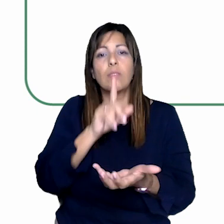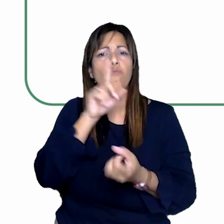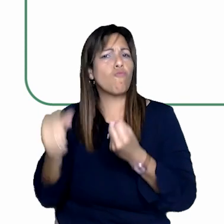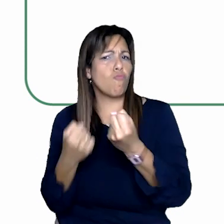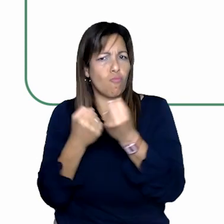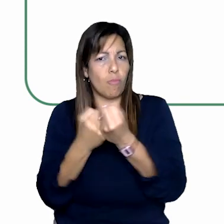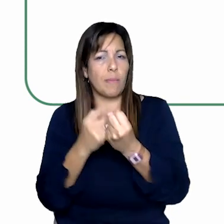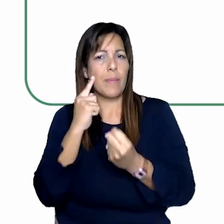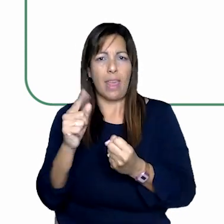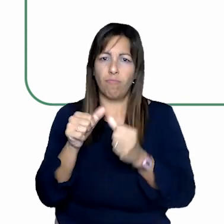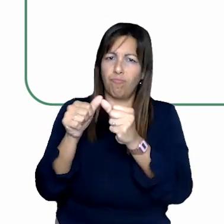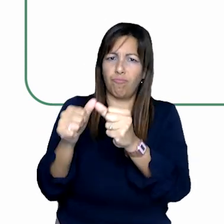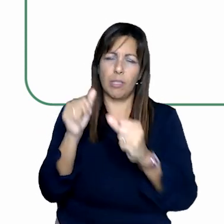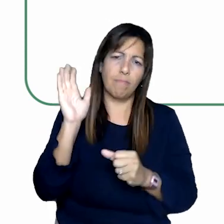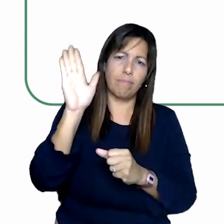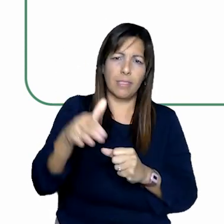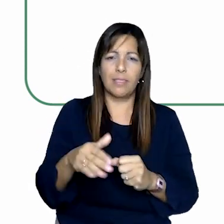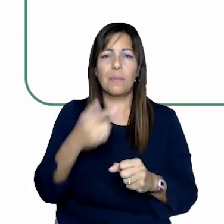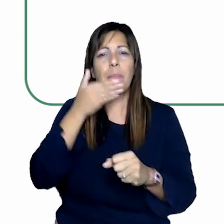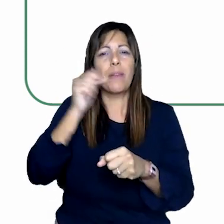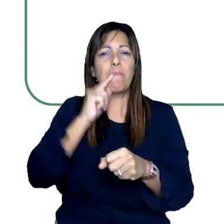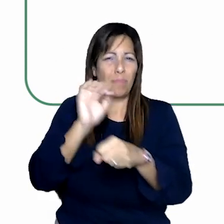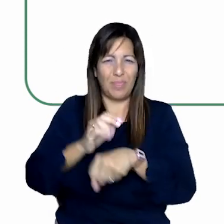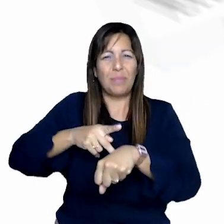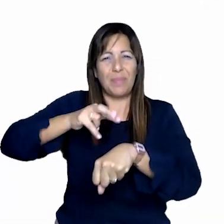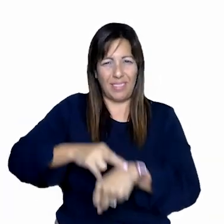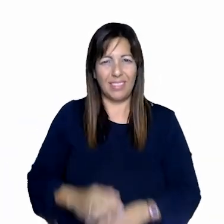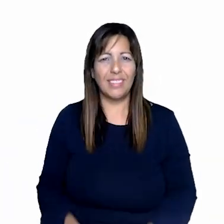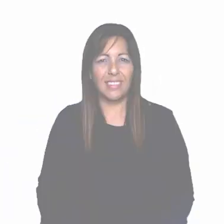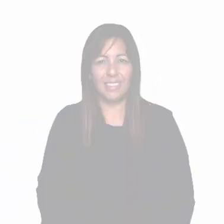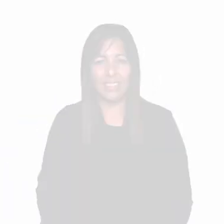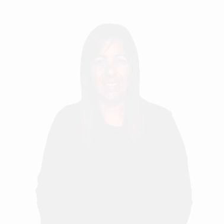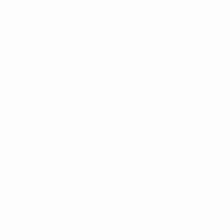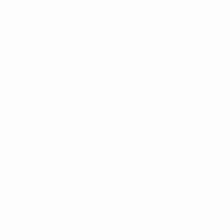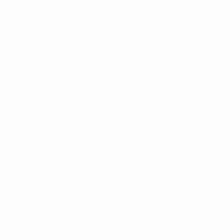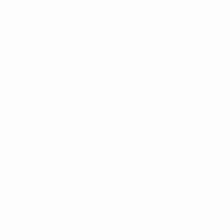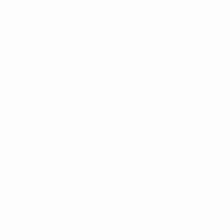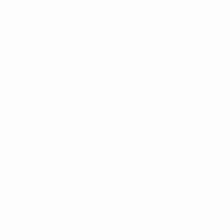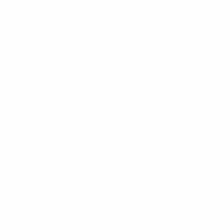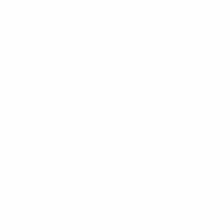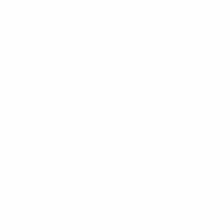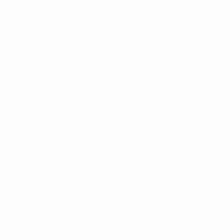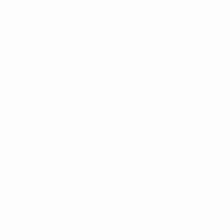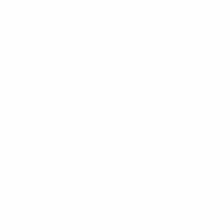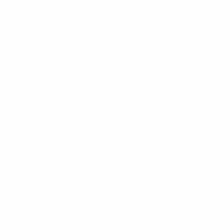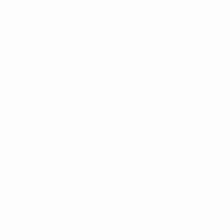cornerstone on our way to recovery and a more promising future for our island. reach island is far more powerful.